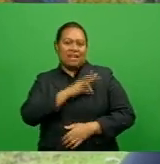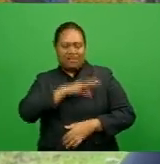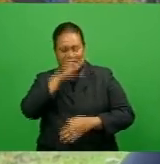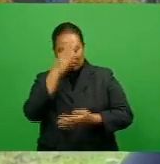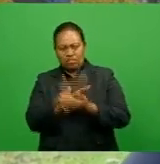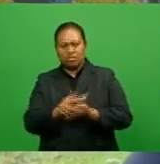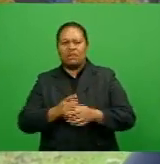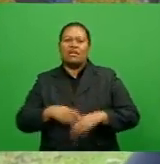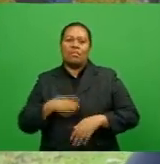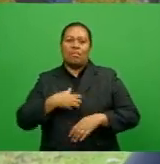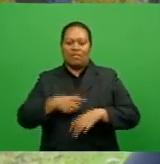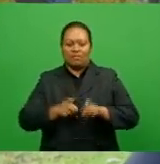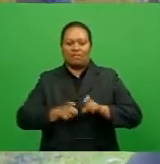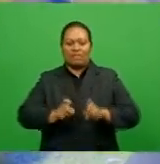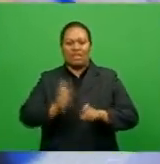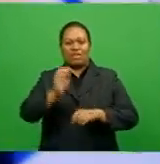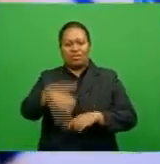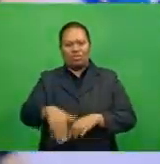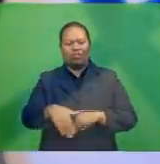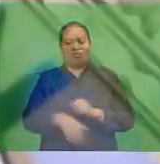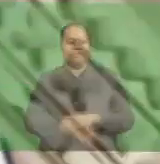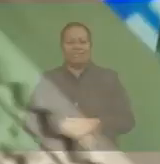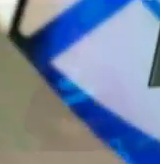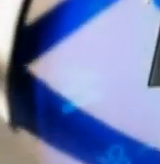spent more time during the lockdown at all.